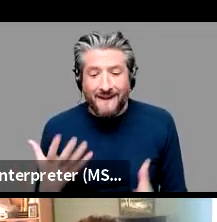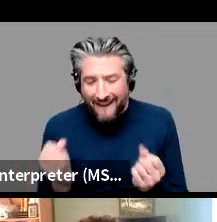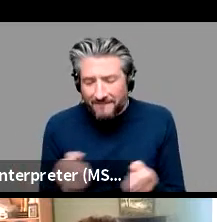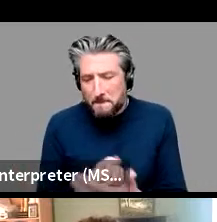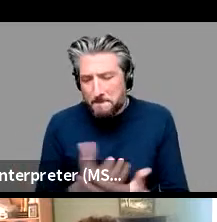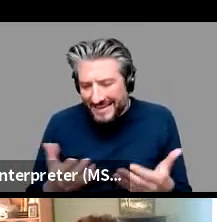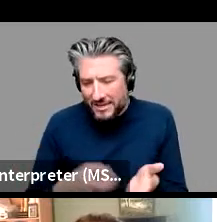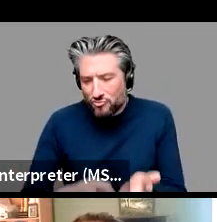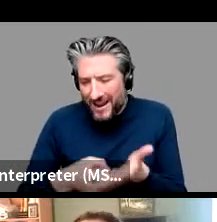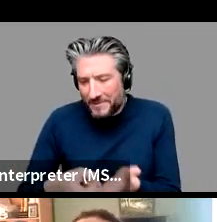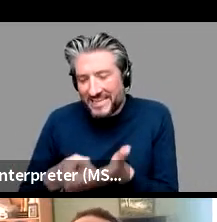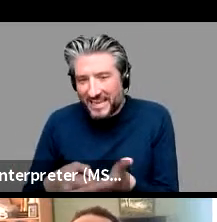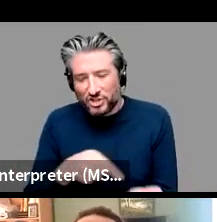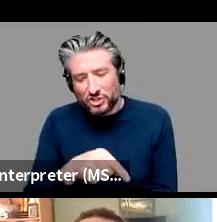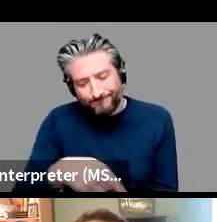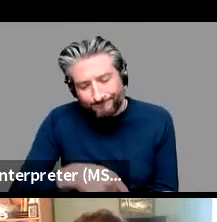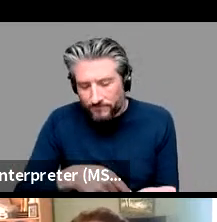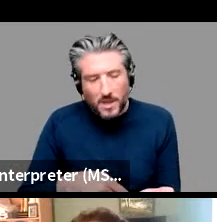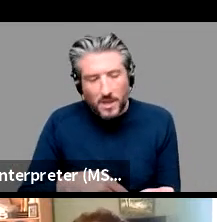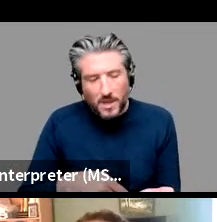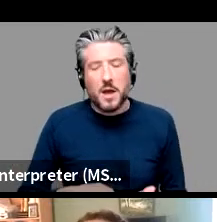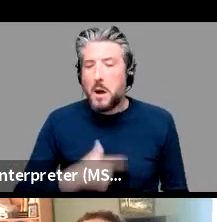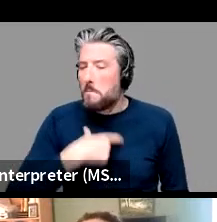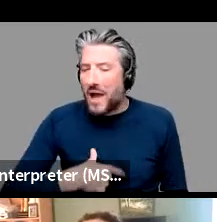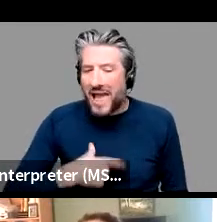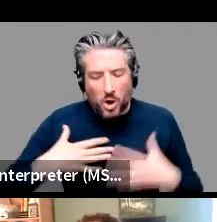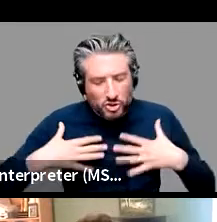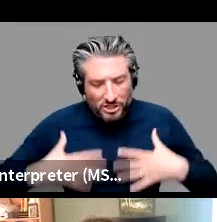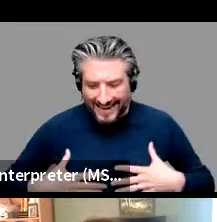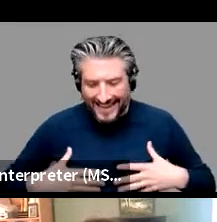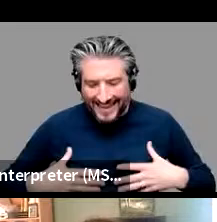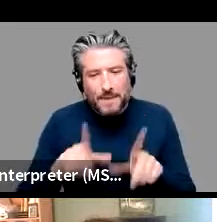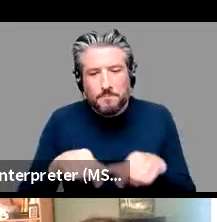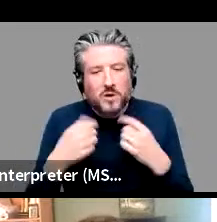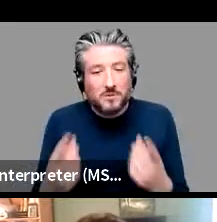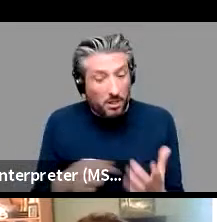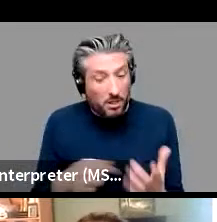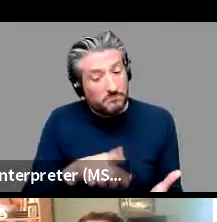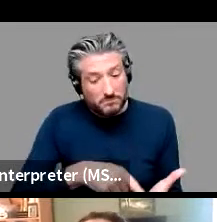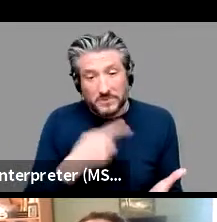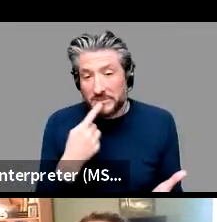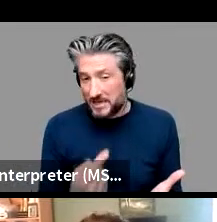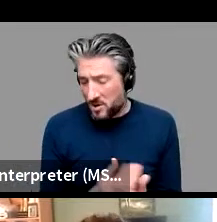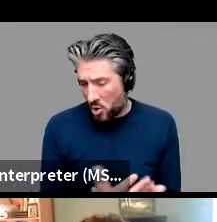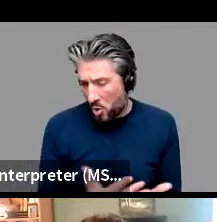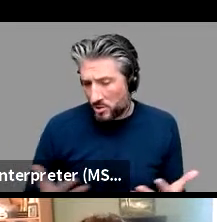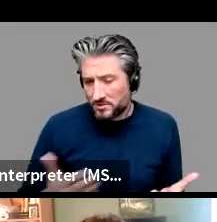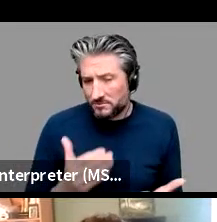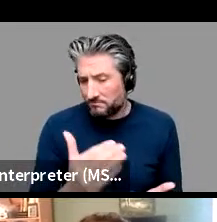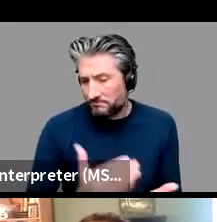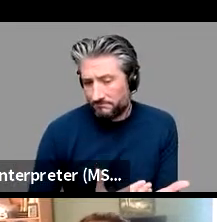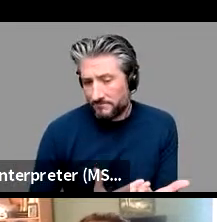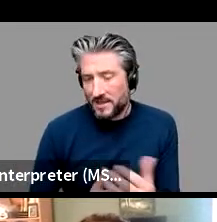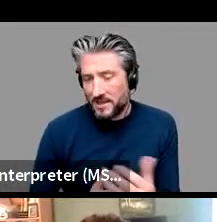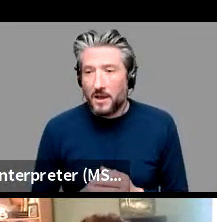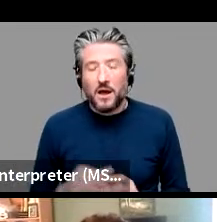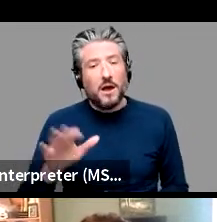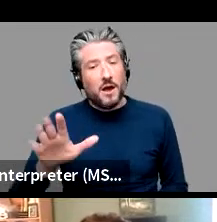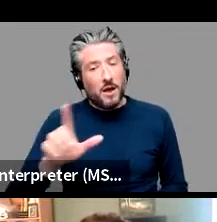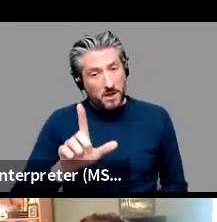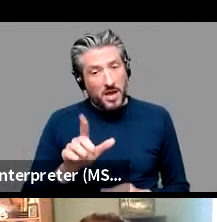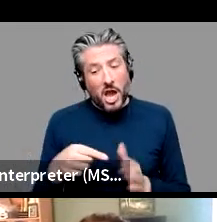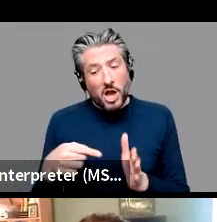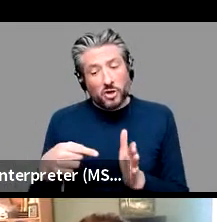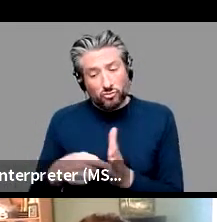actually cannot be biologically plausible so there are people who are arguing bitterly about that well the the transformer